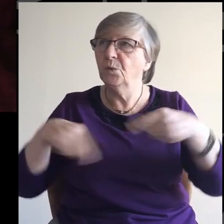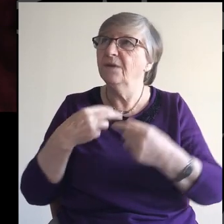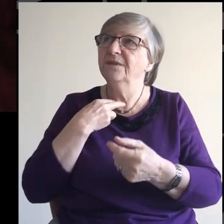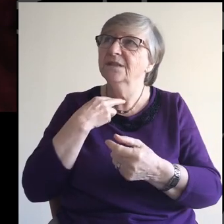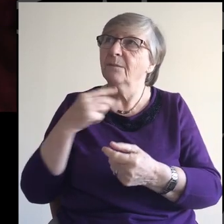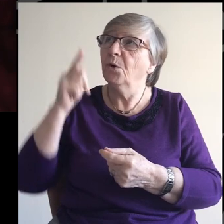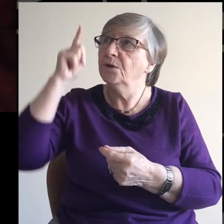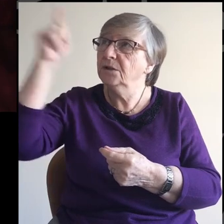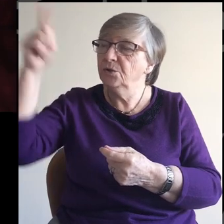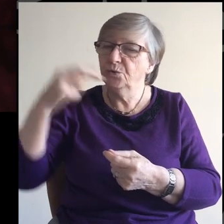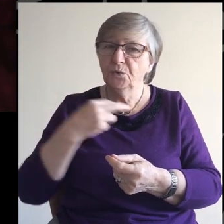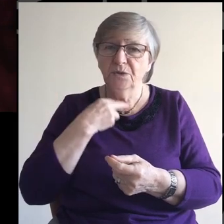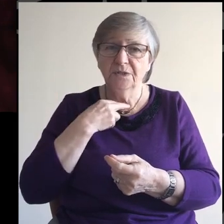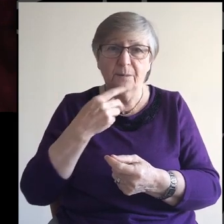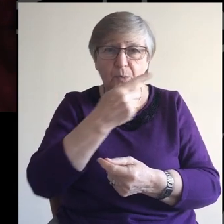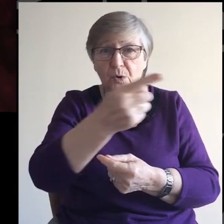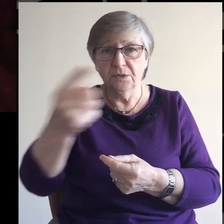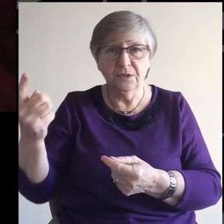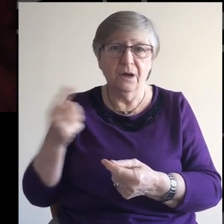others down, let ourselves down.